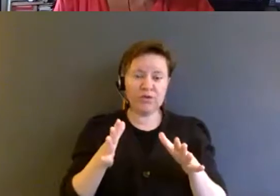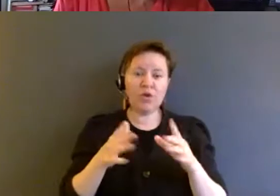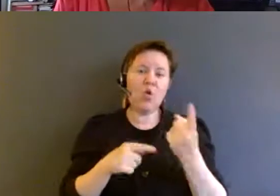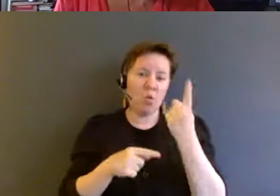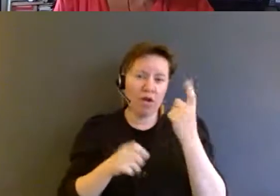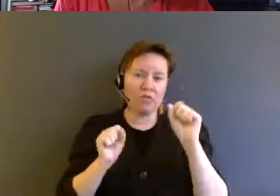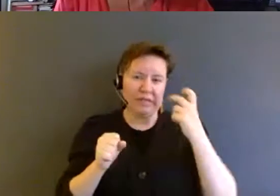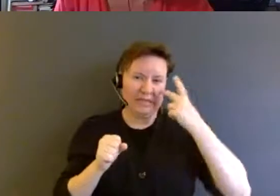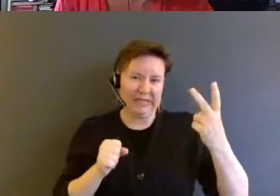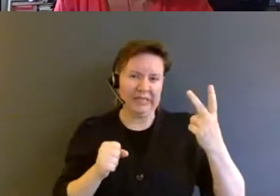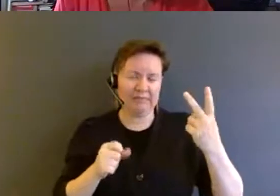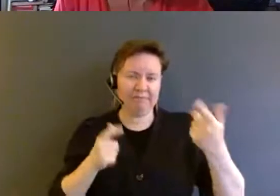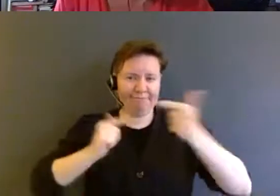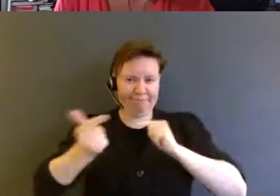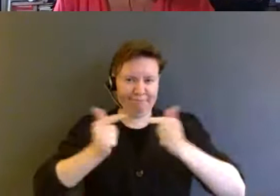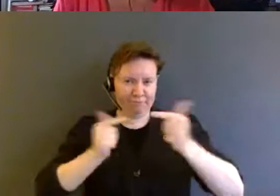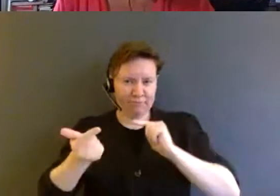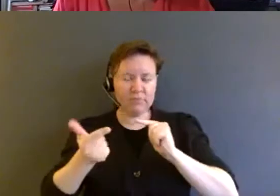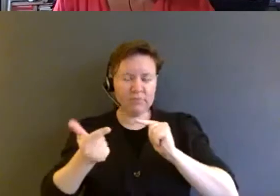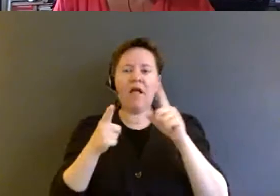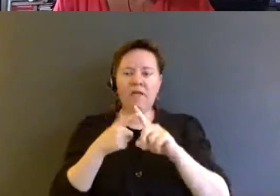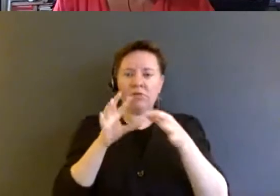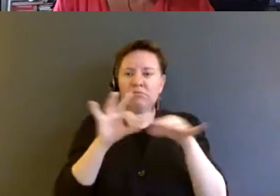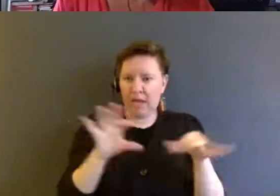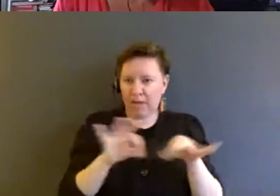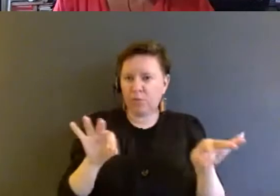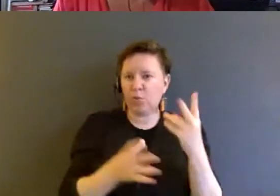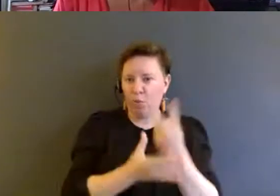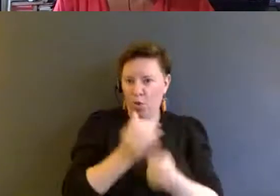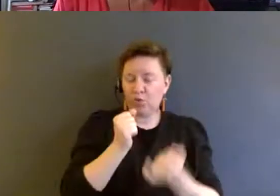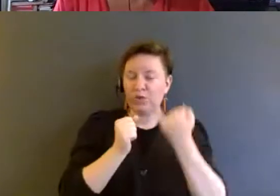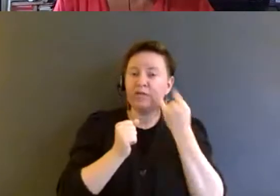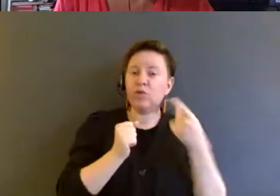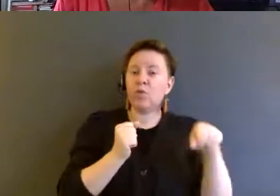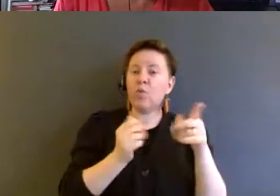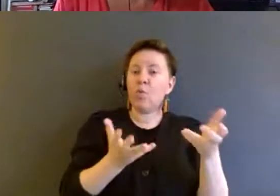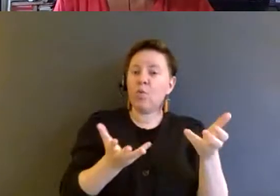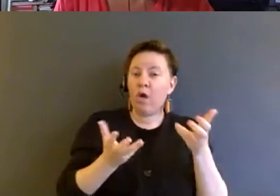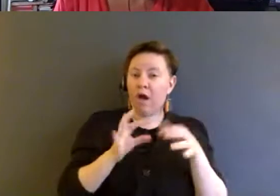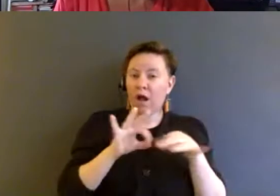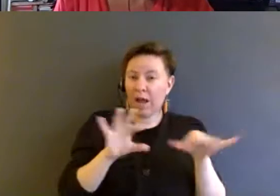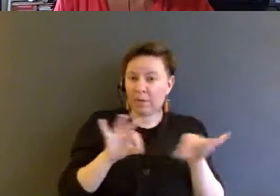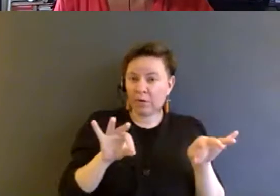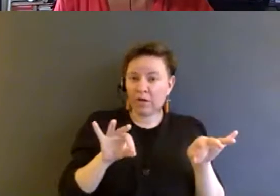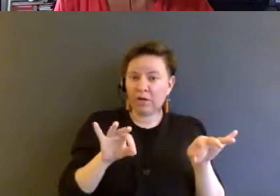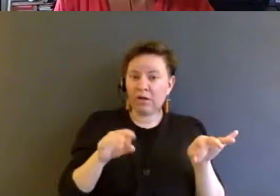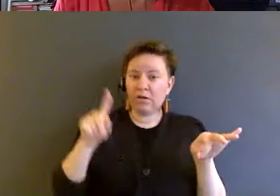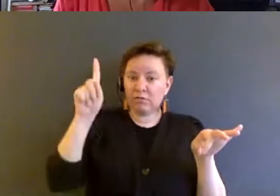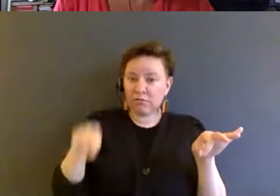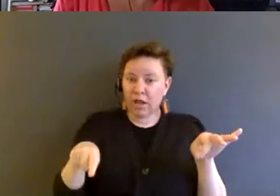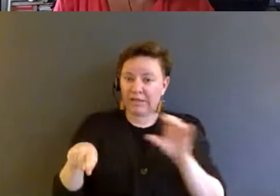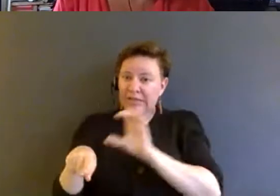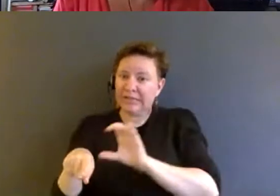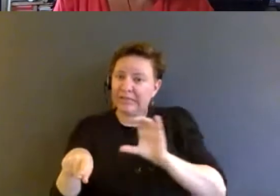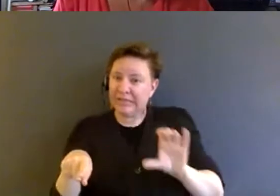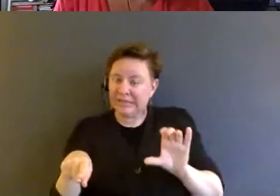visible at the time. And there's captioning. So for those who want captioning, go down on the CC button. You can